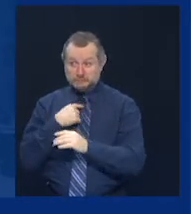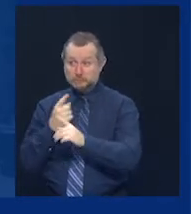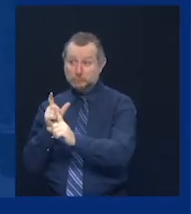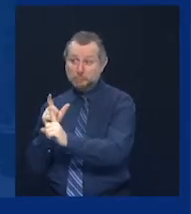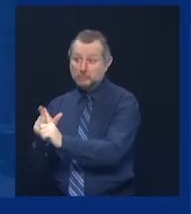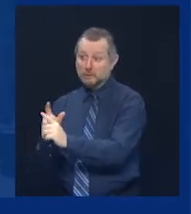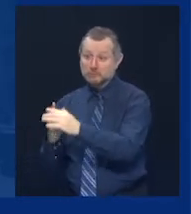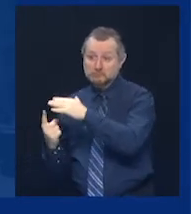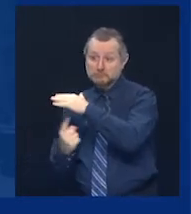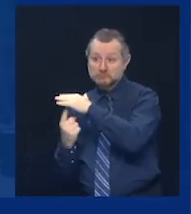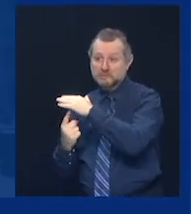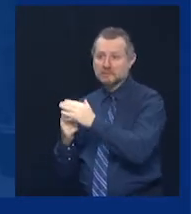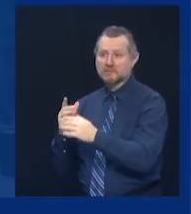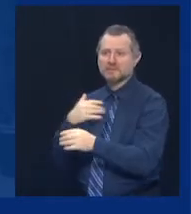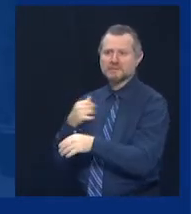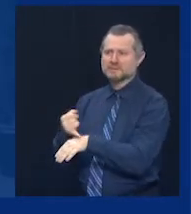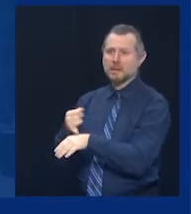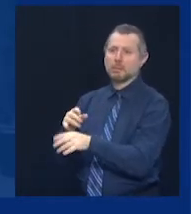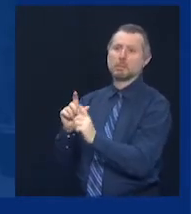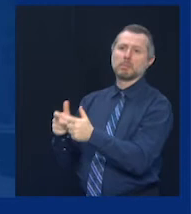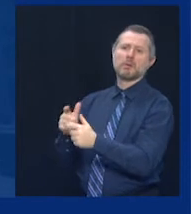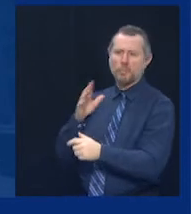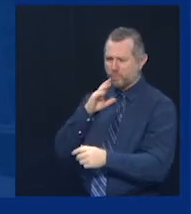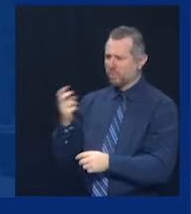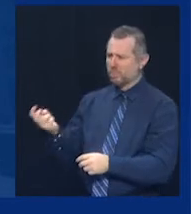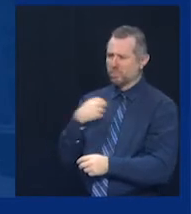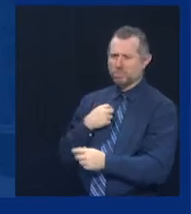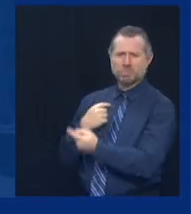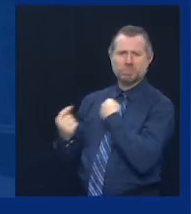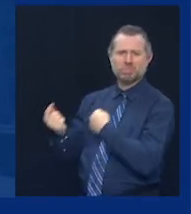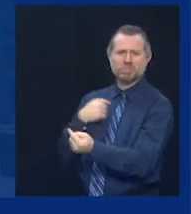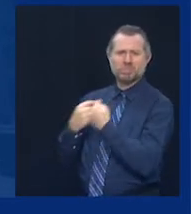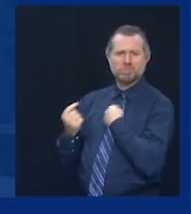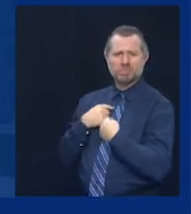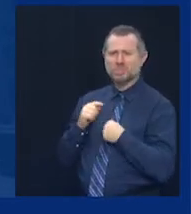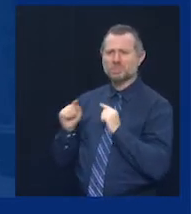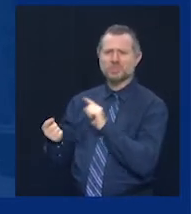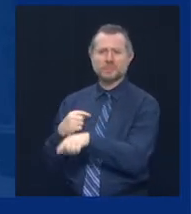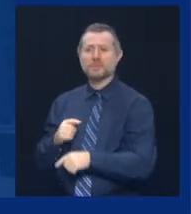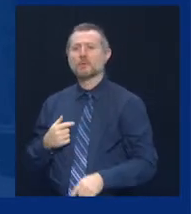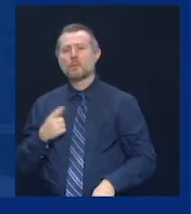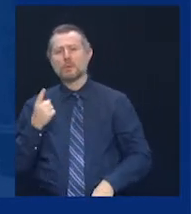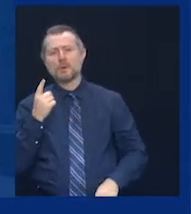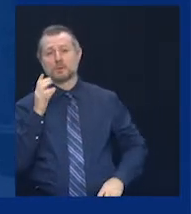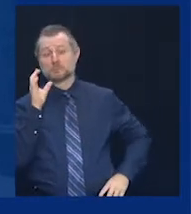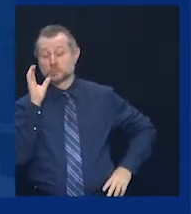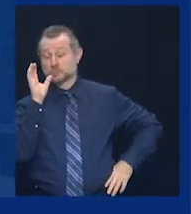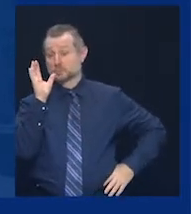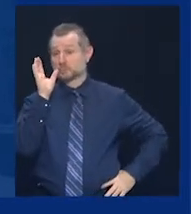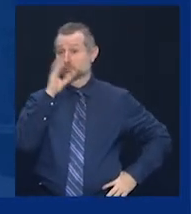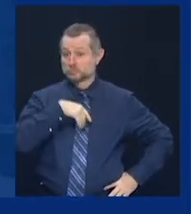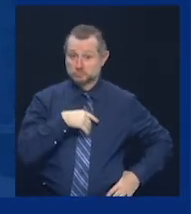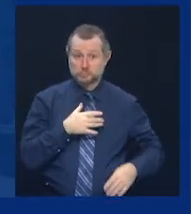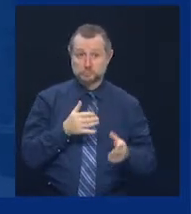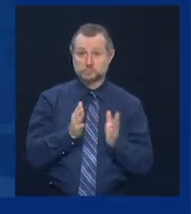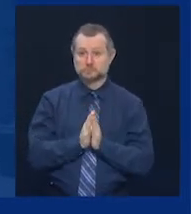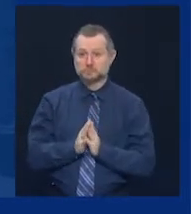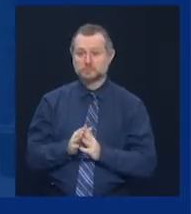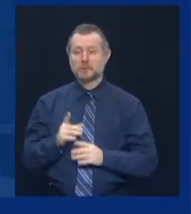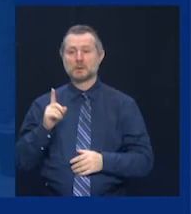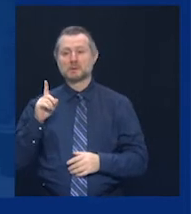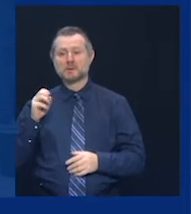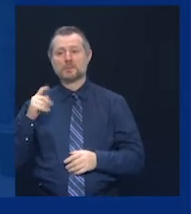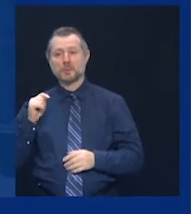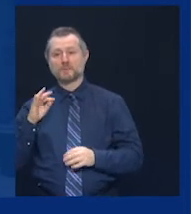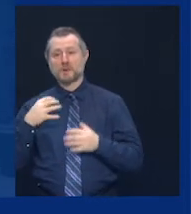did. But we have an unusual request, but DOH has been considering it for the past